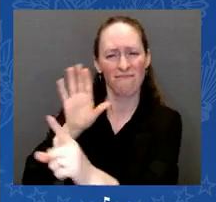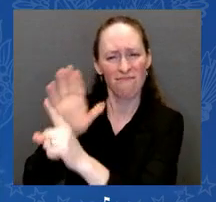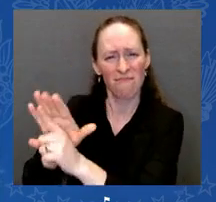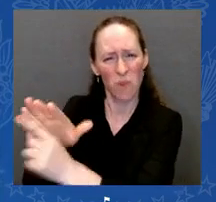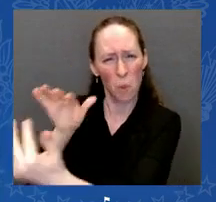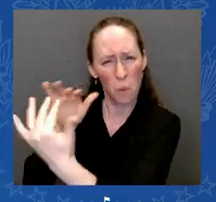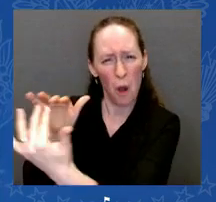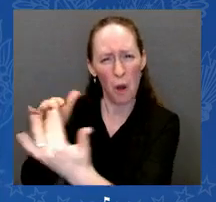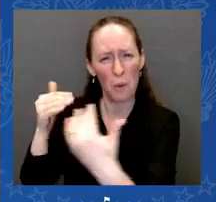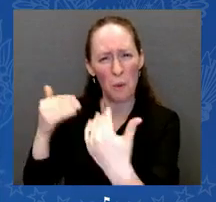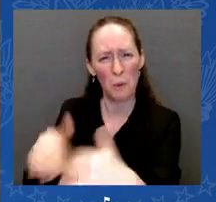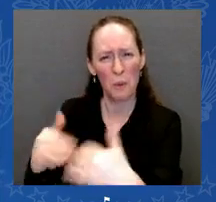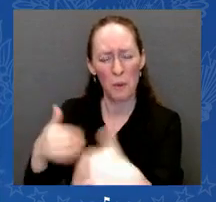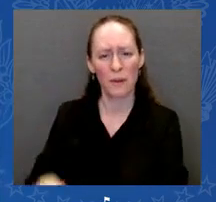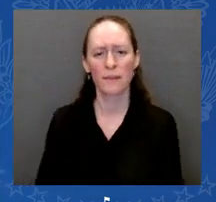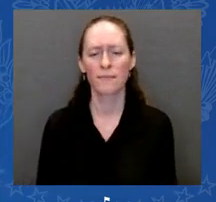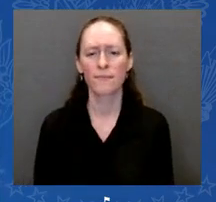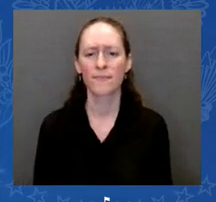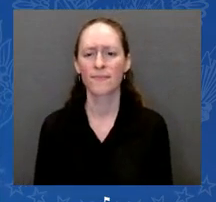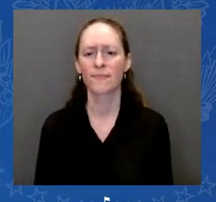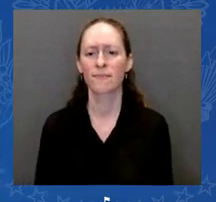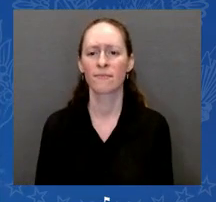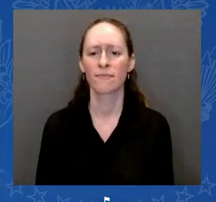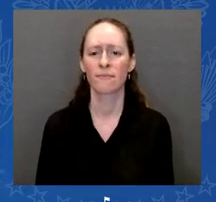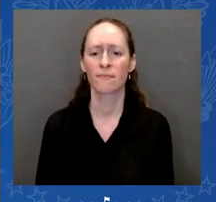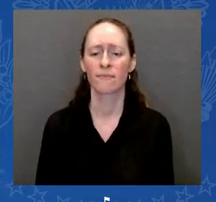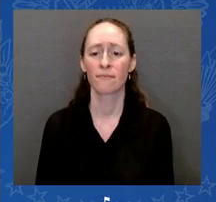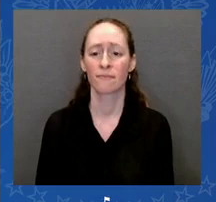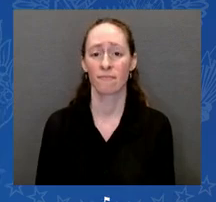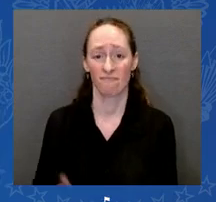in every corner of our nation.